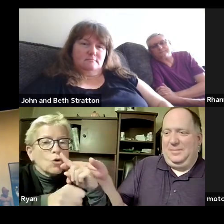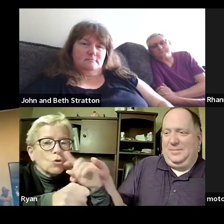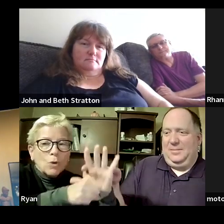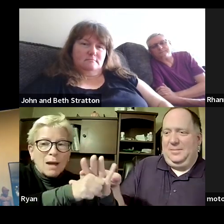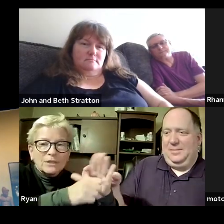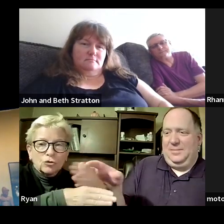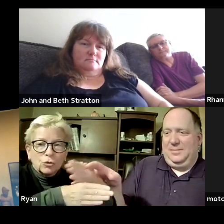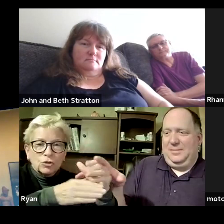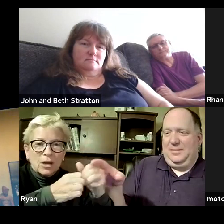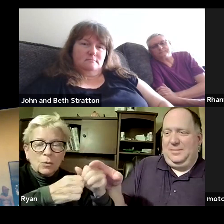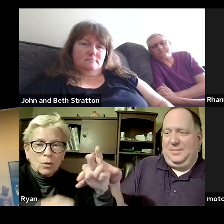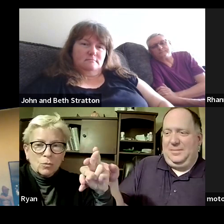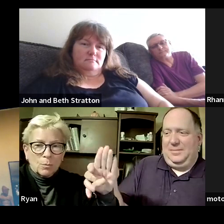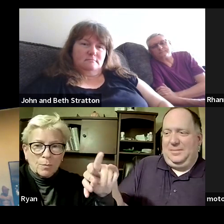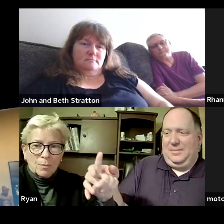i know maria